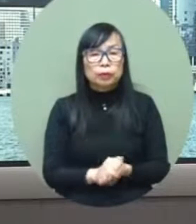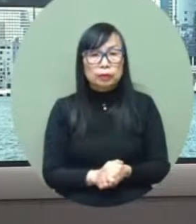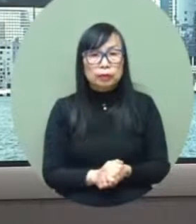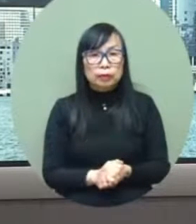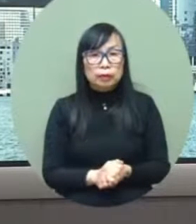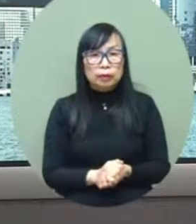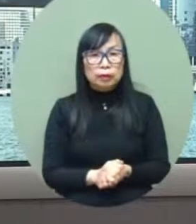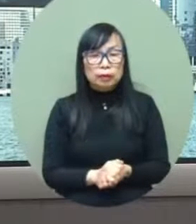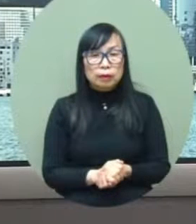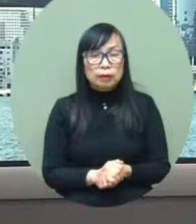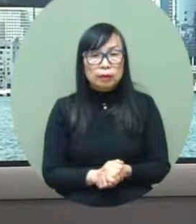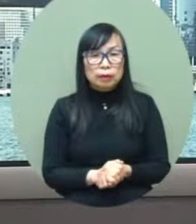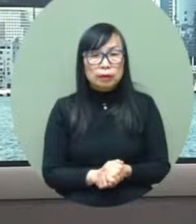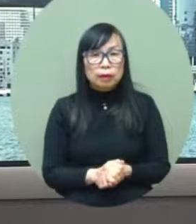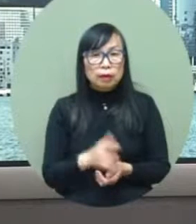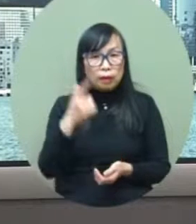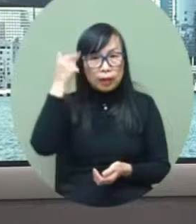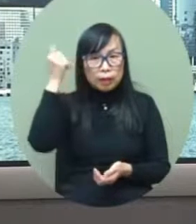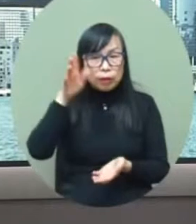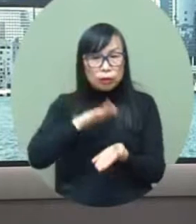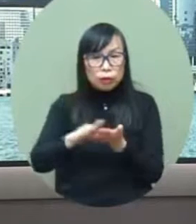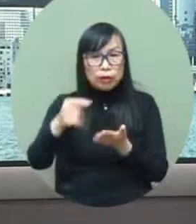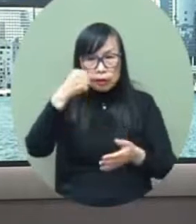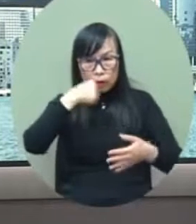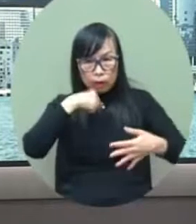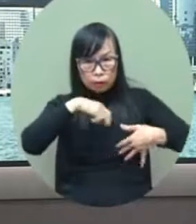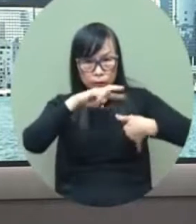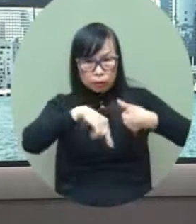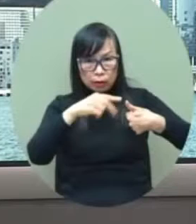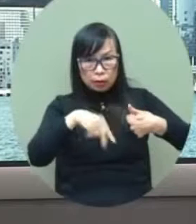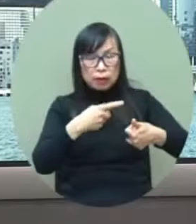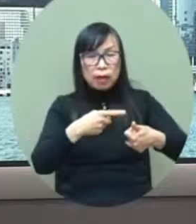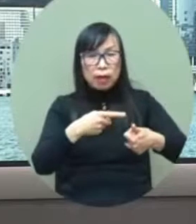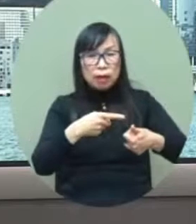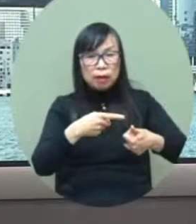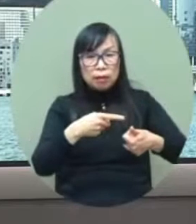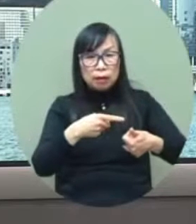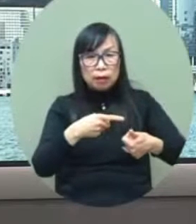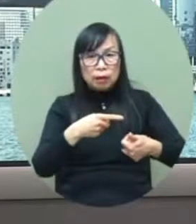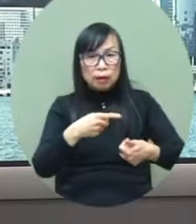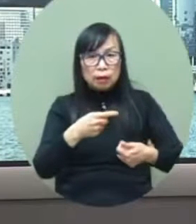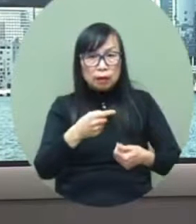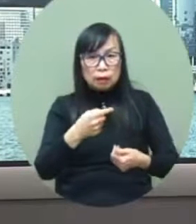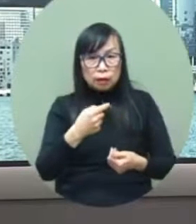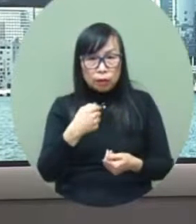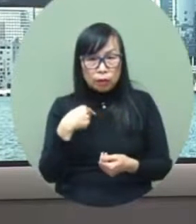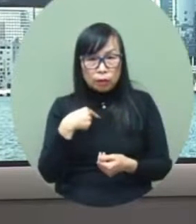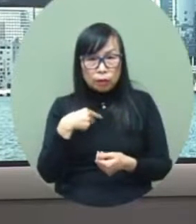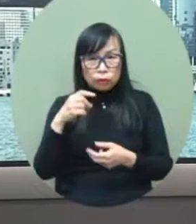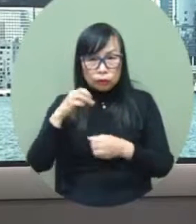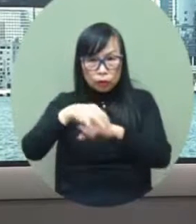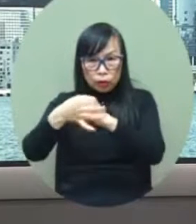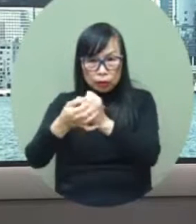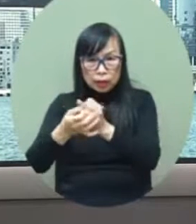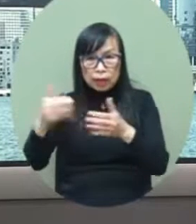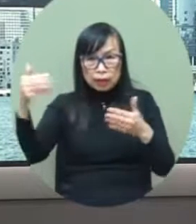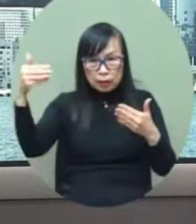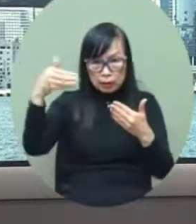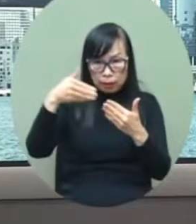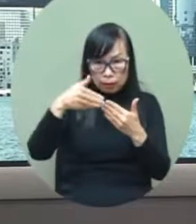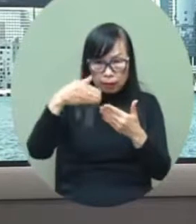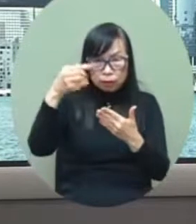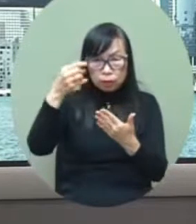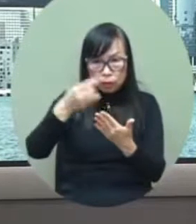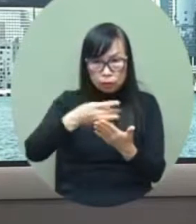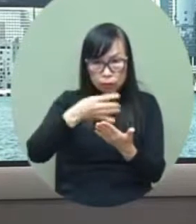work out the implementation details. As for, apart from removing the PCR test